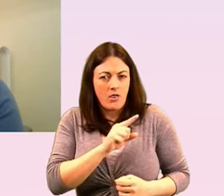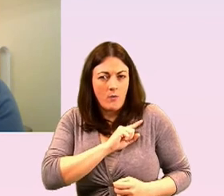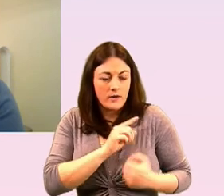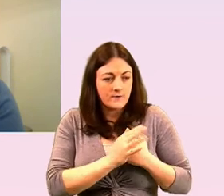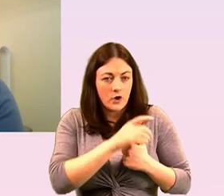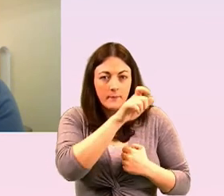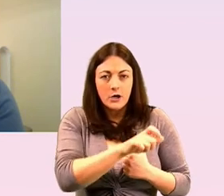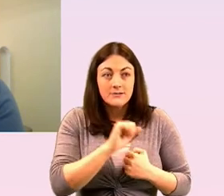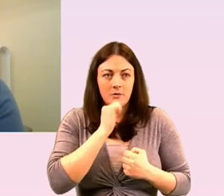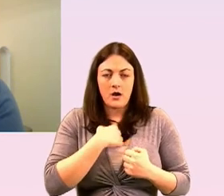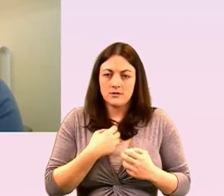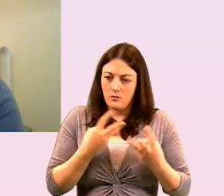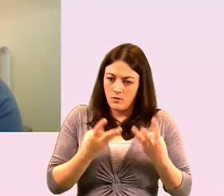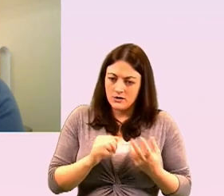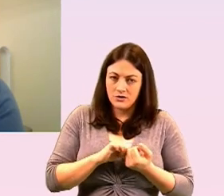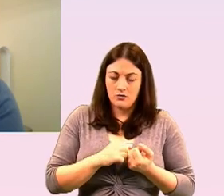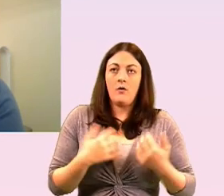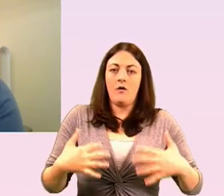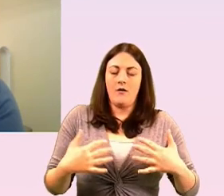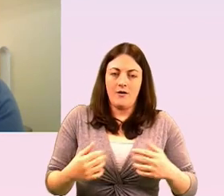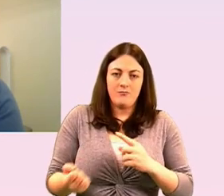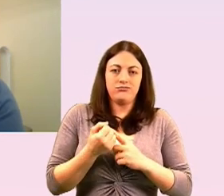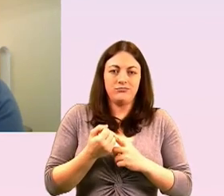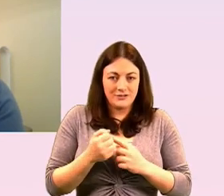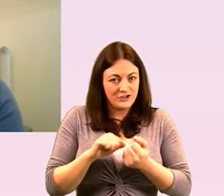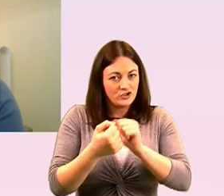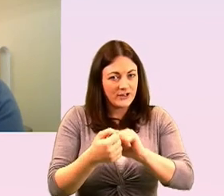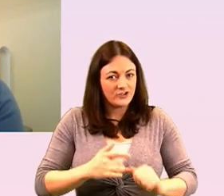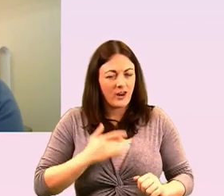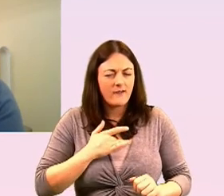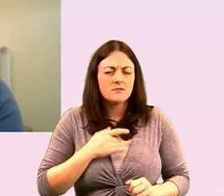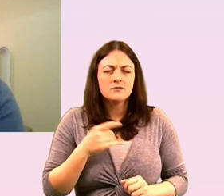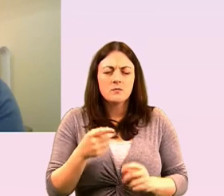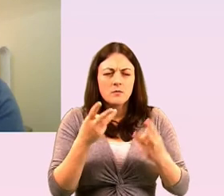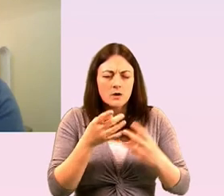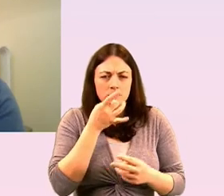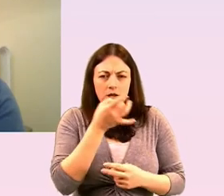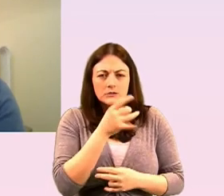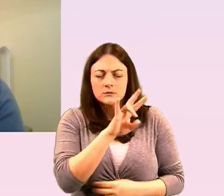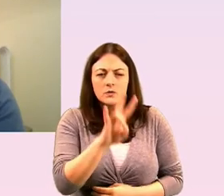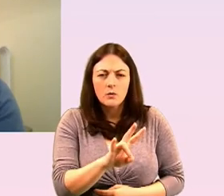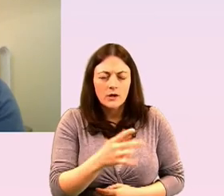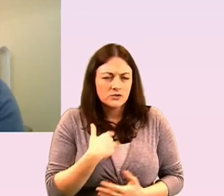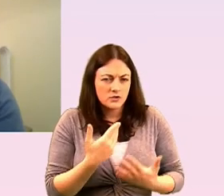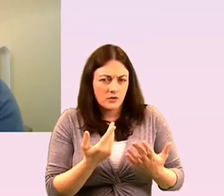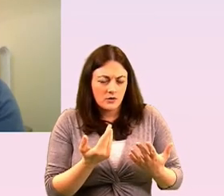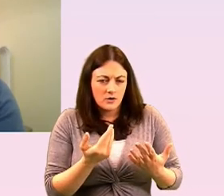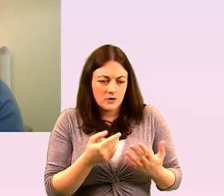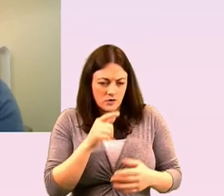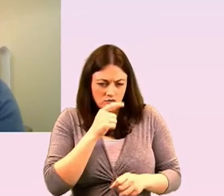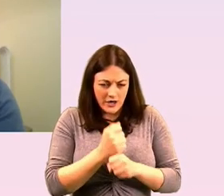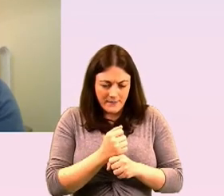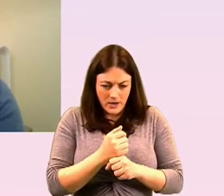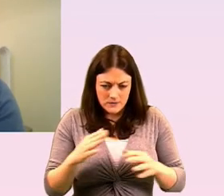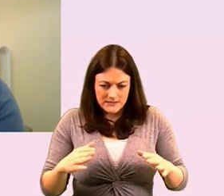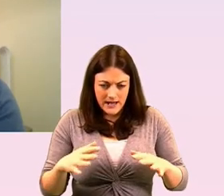transformational um i suppose i i'd ask you you know in terms of the intersectional work that you